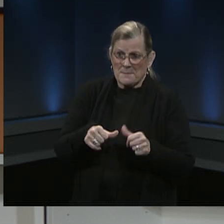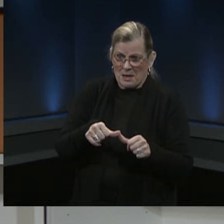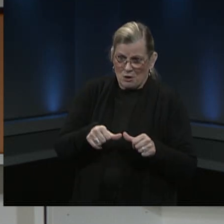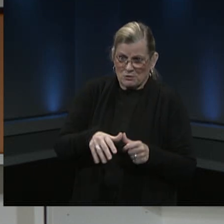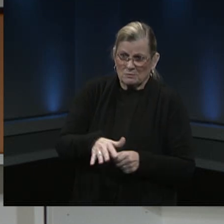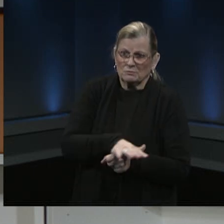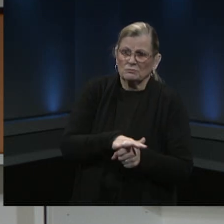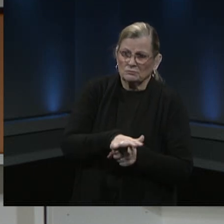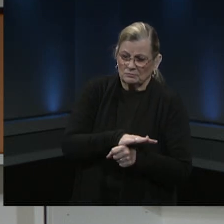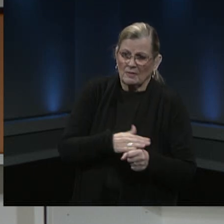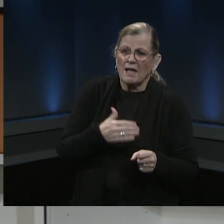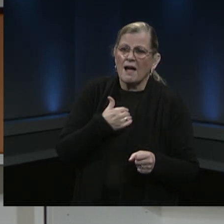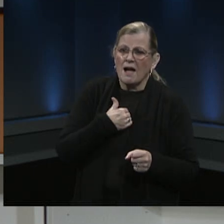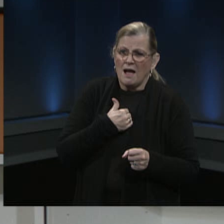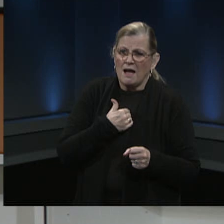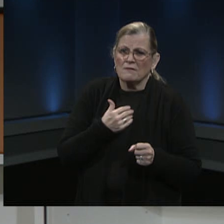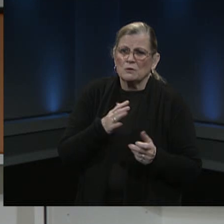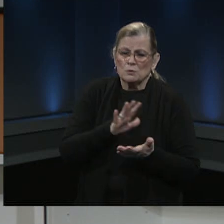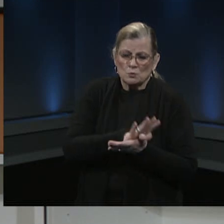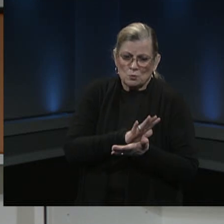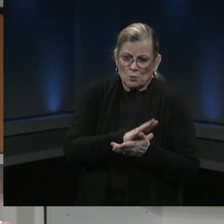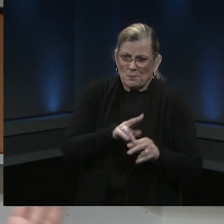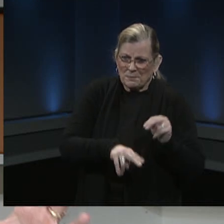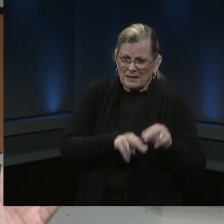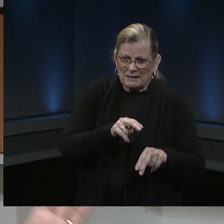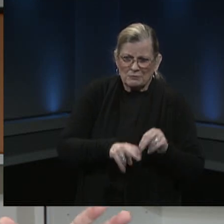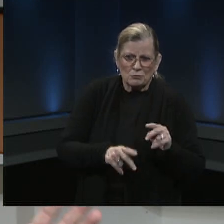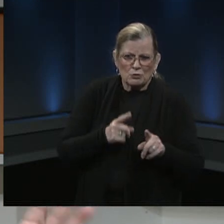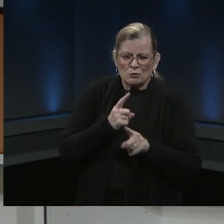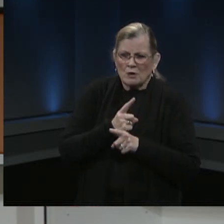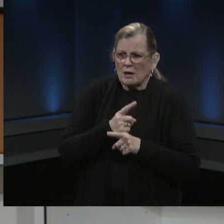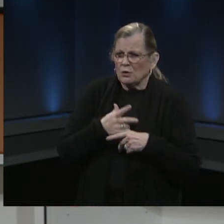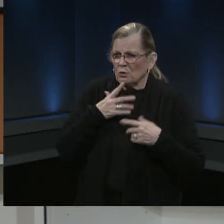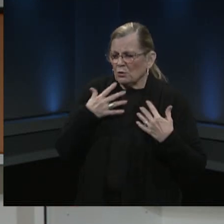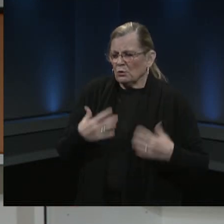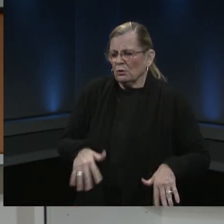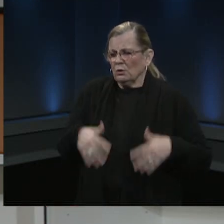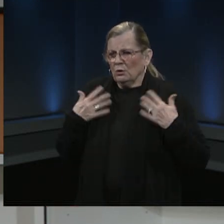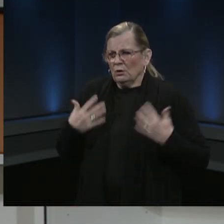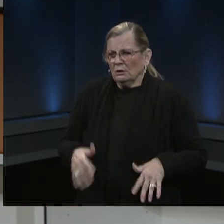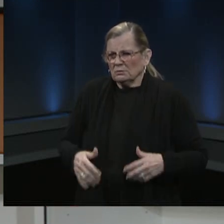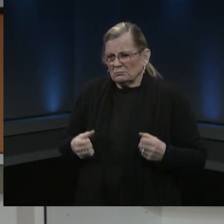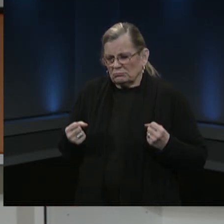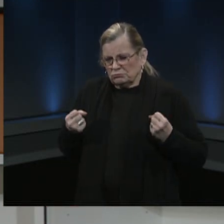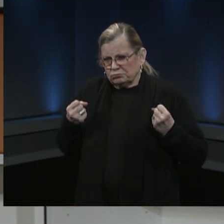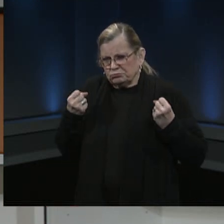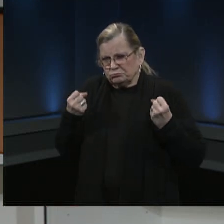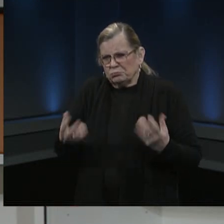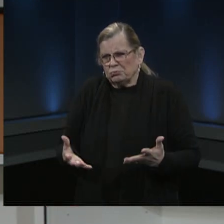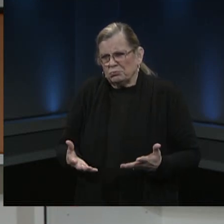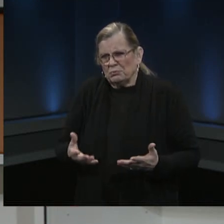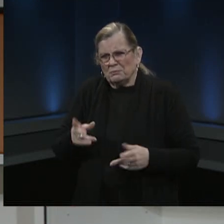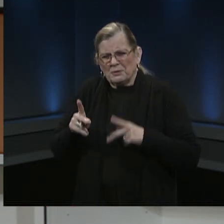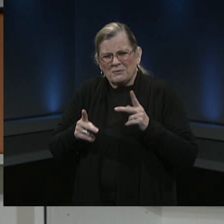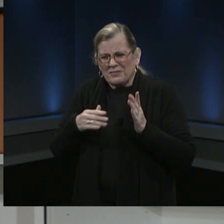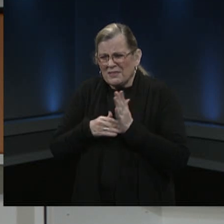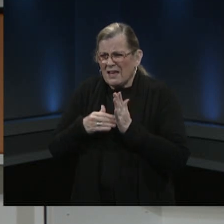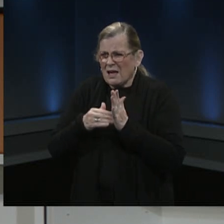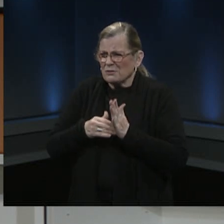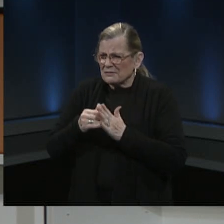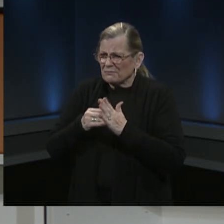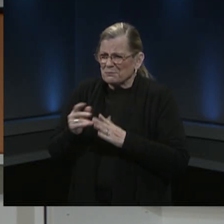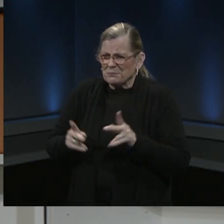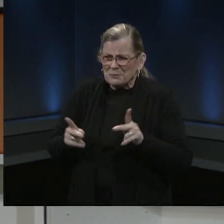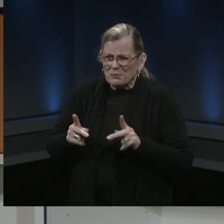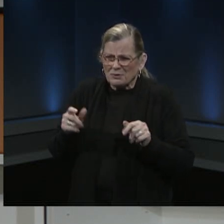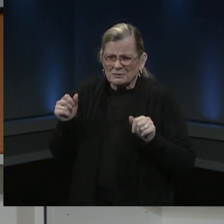uh but i think right now given the volume 25 000 employees uh and that doesn't